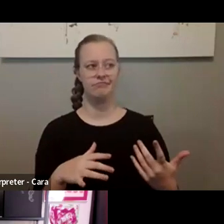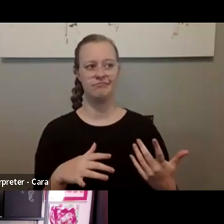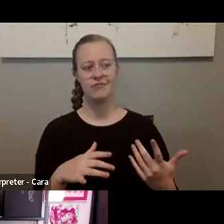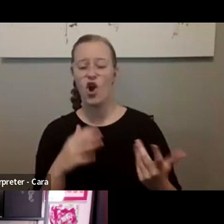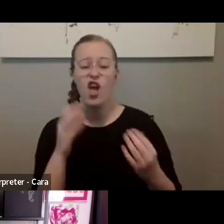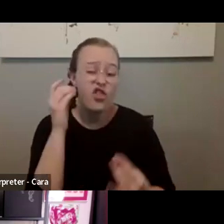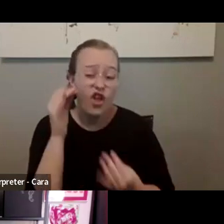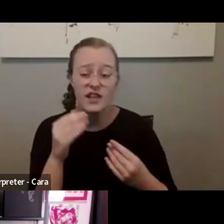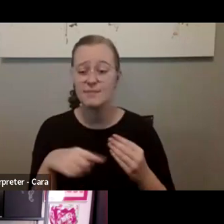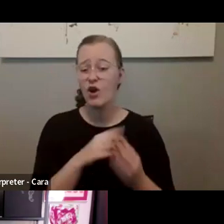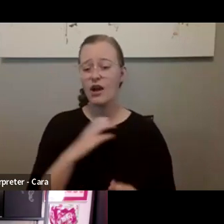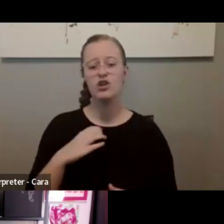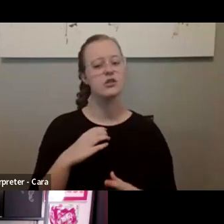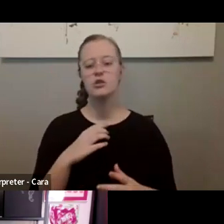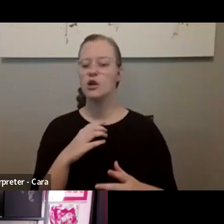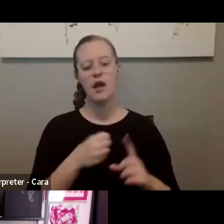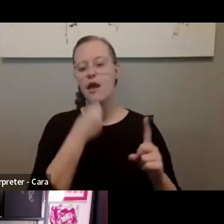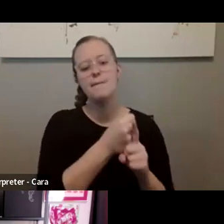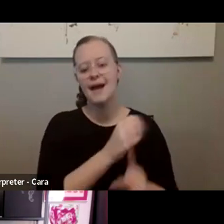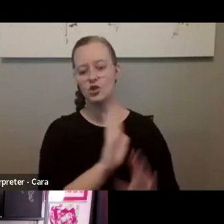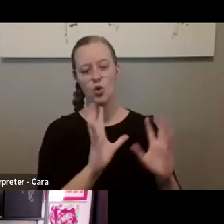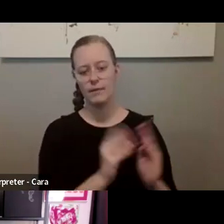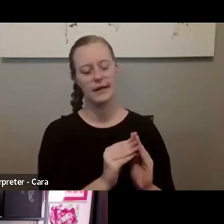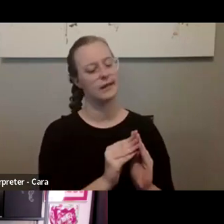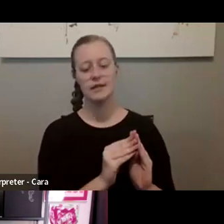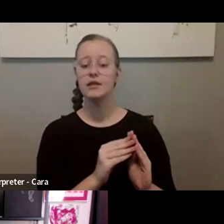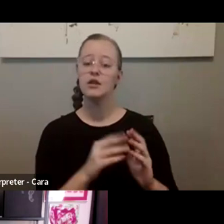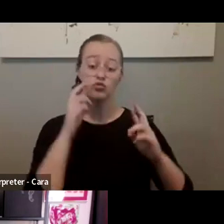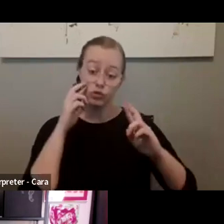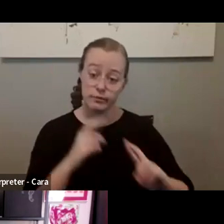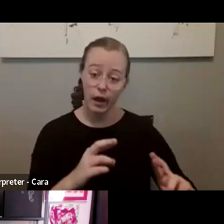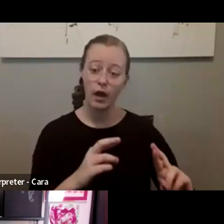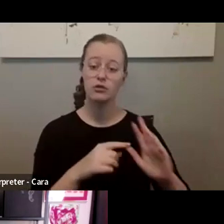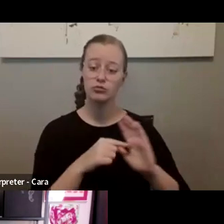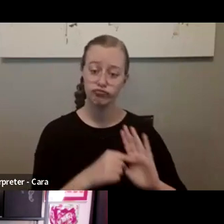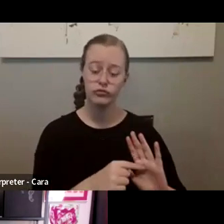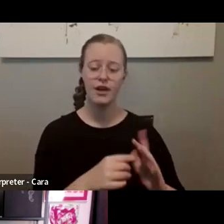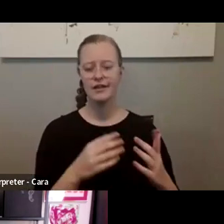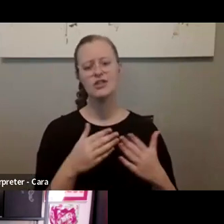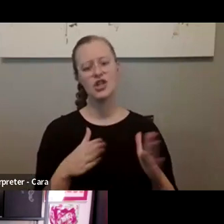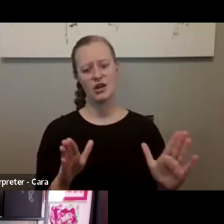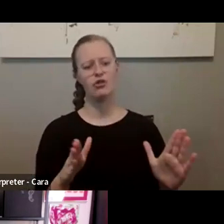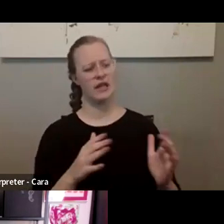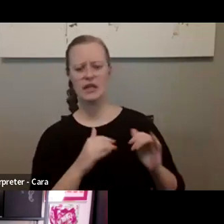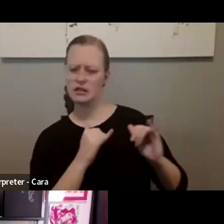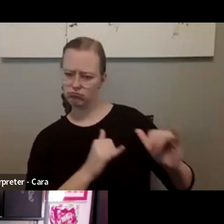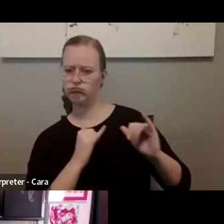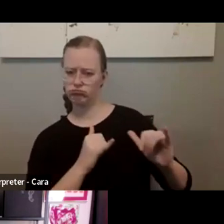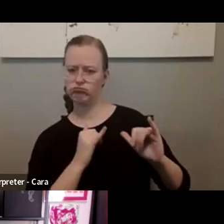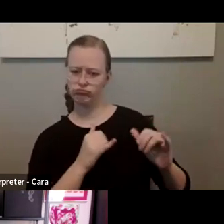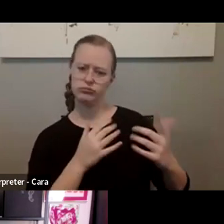Congress in general affect your meeting. You need to show respect and you'll generally receive the same. It's